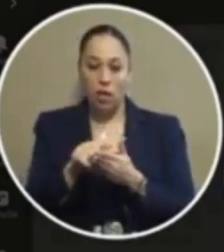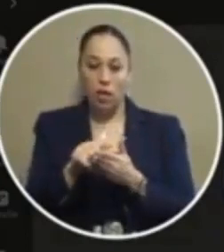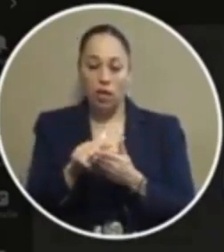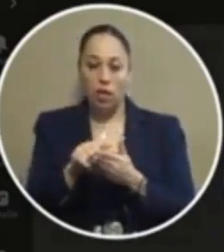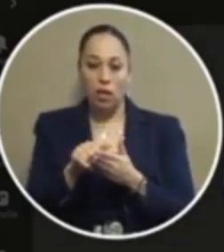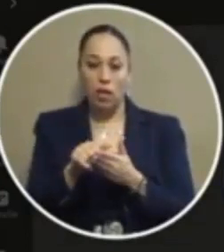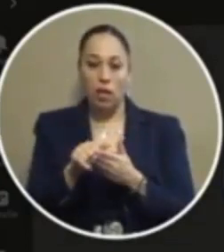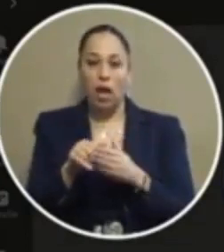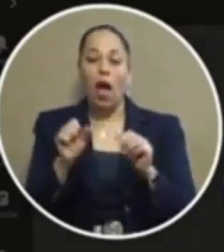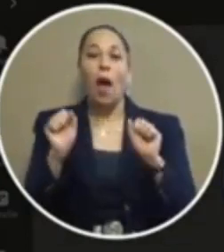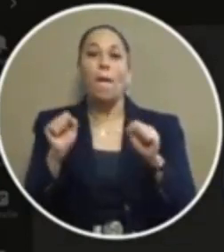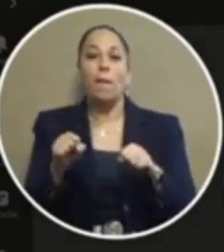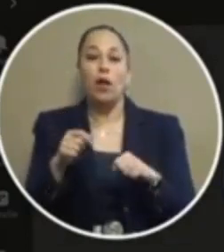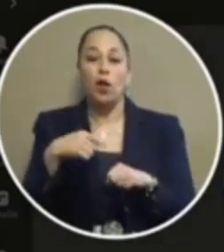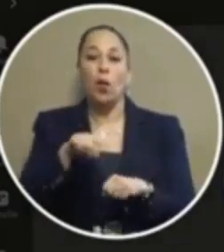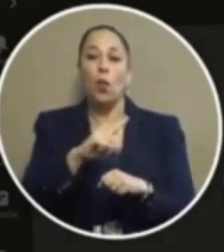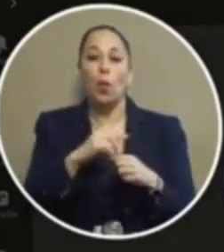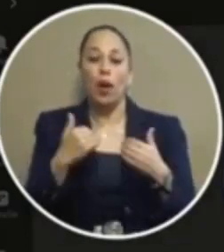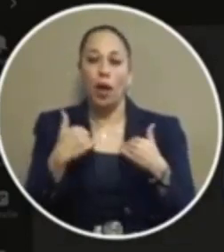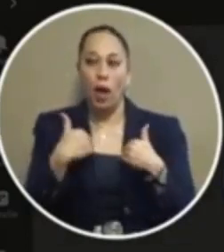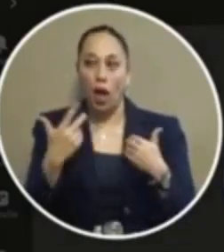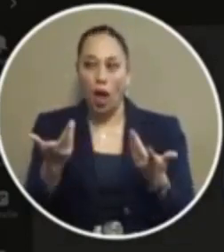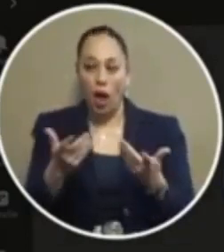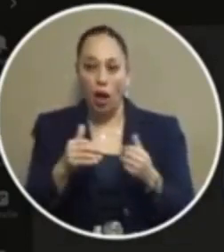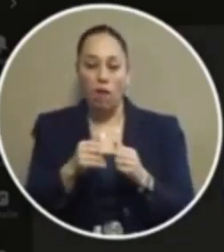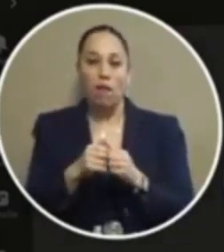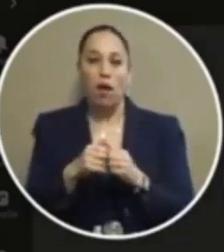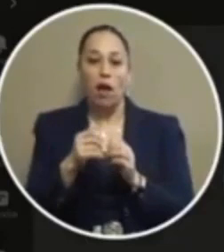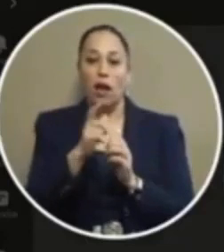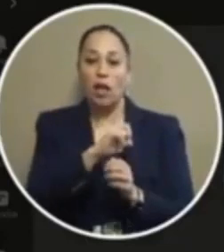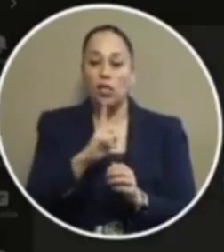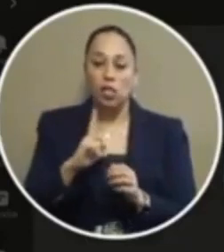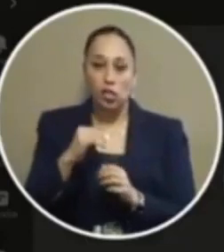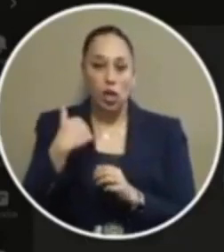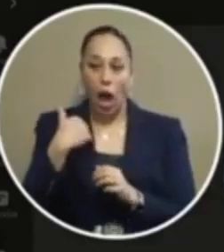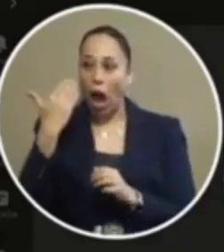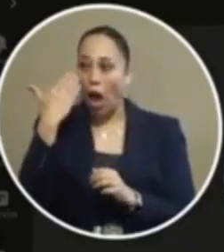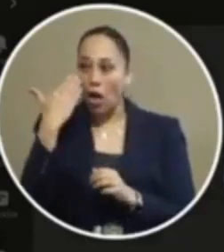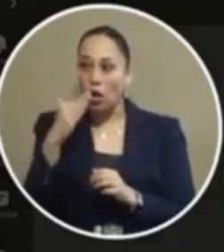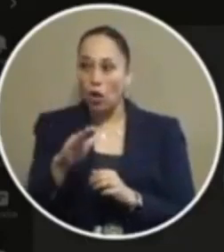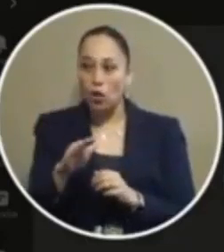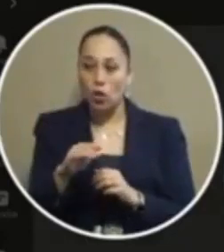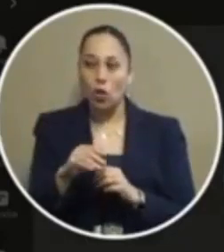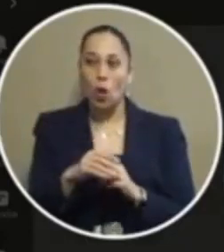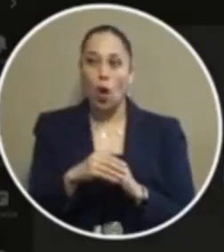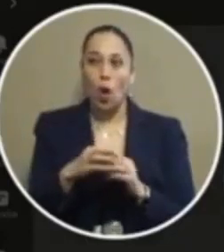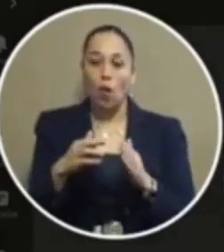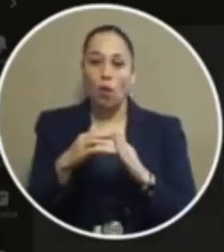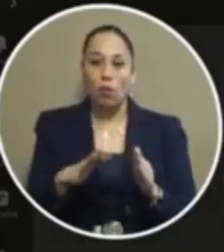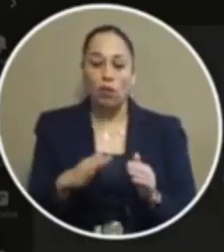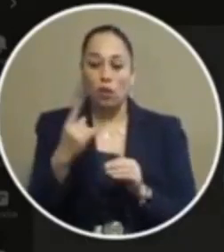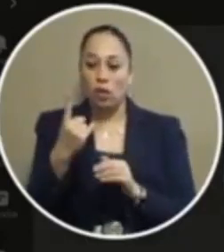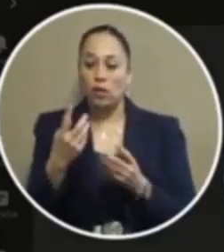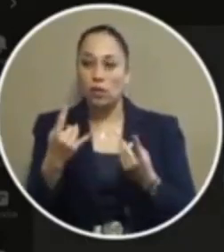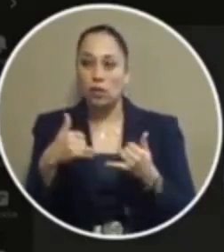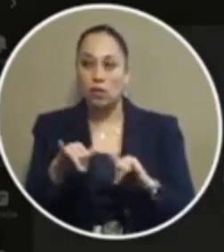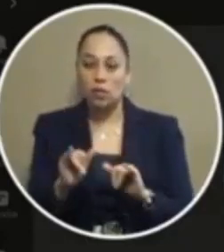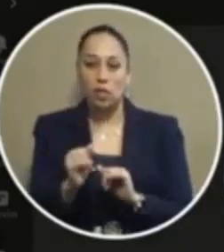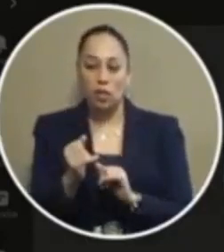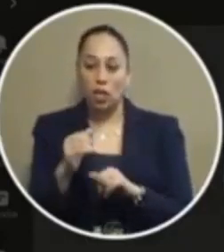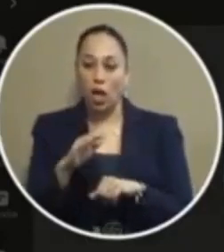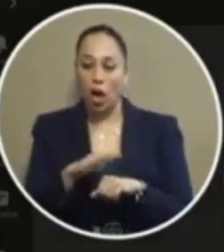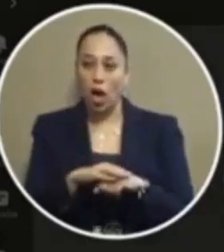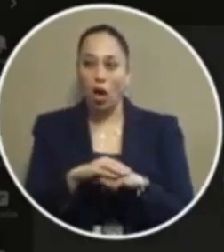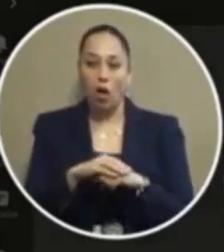is an ability that we have passed down by the state legislature i don't know if um speaker pro tem is still on the call and he wants to tell us